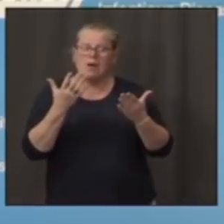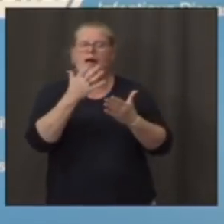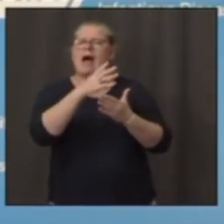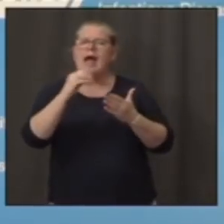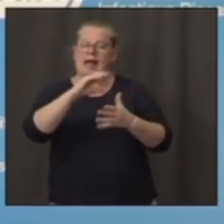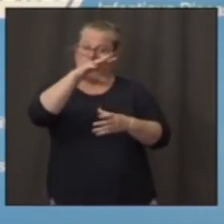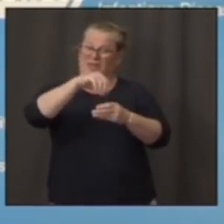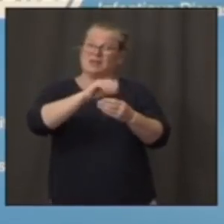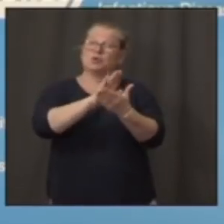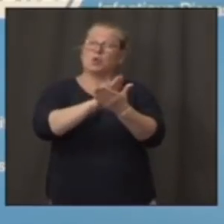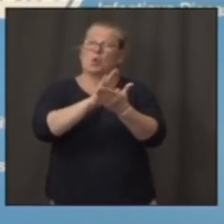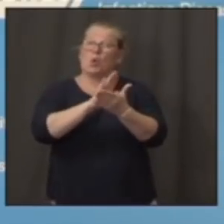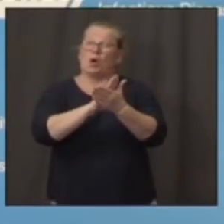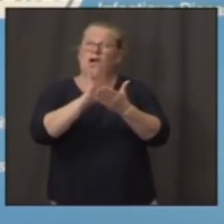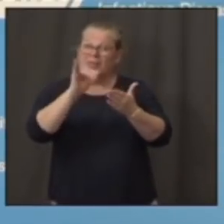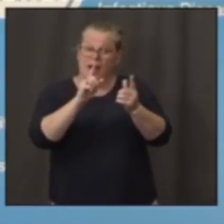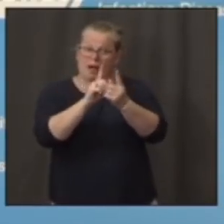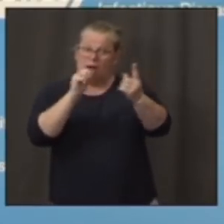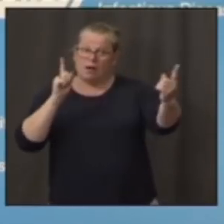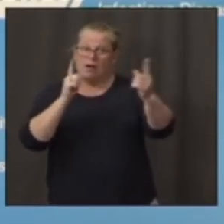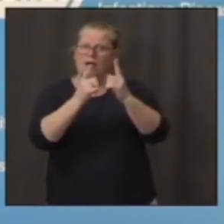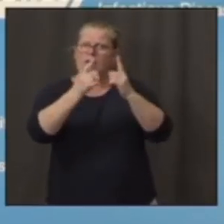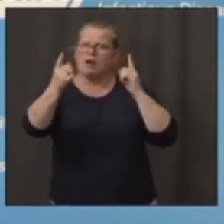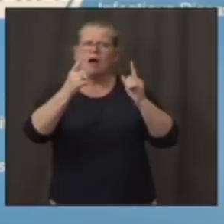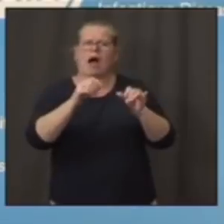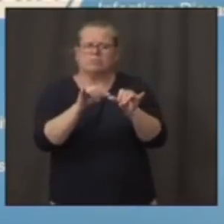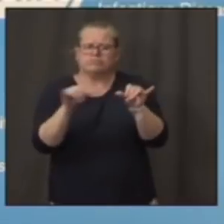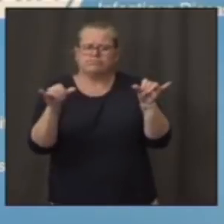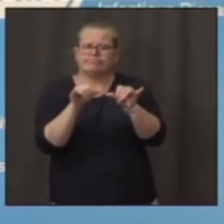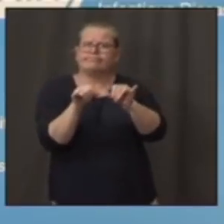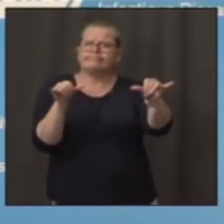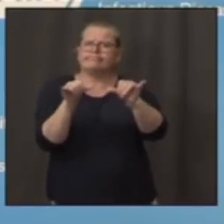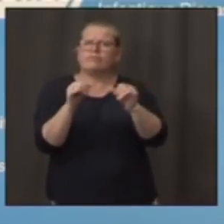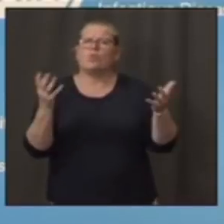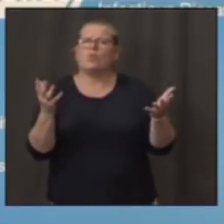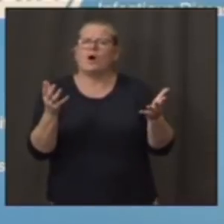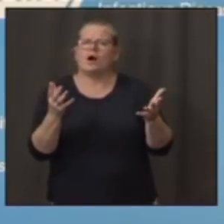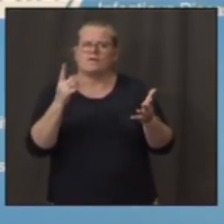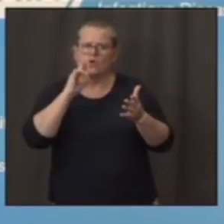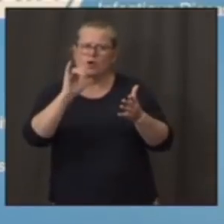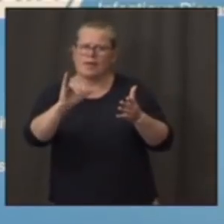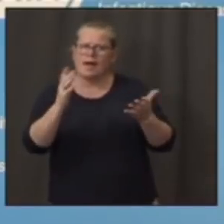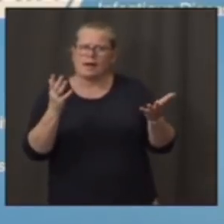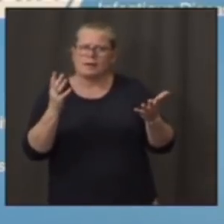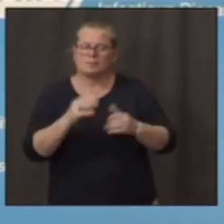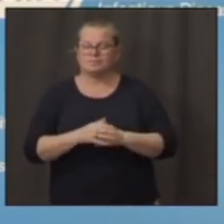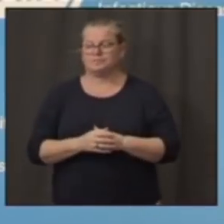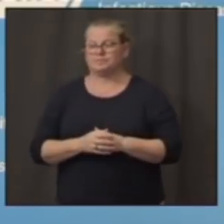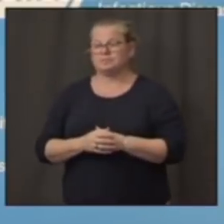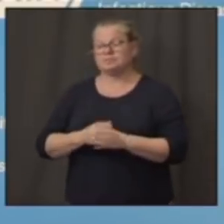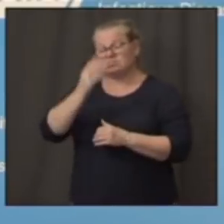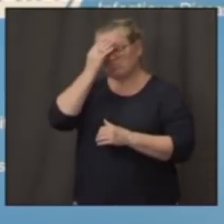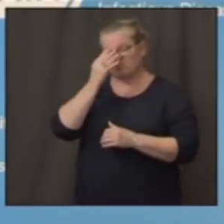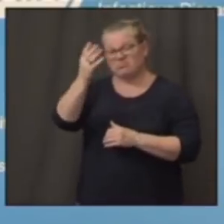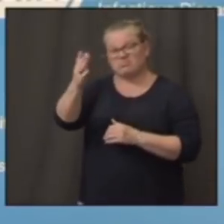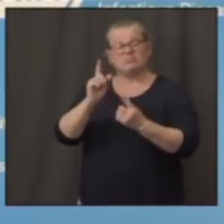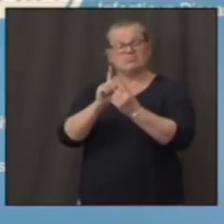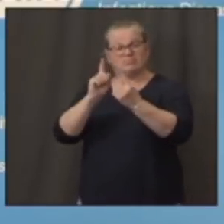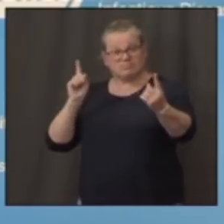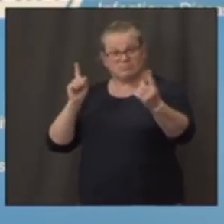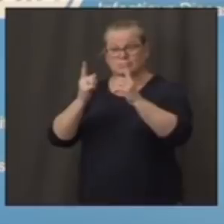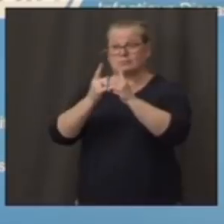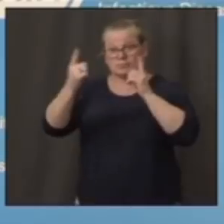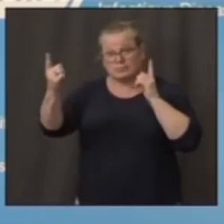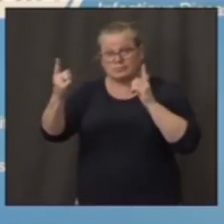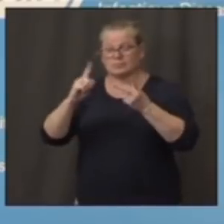that social distancing is important, as is the wearing of masks, as is avoiding crowds. All the